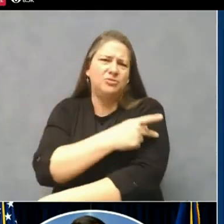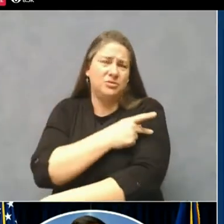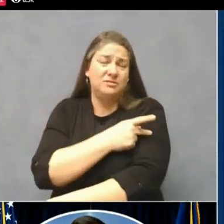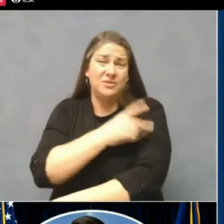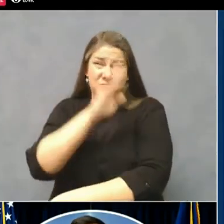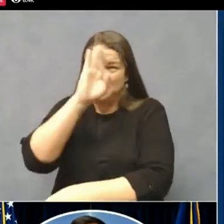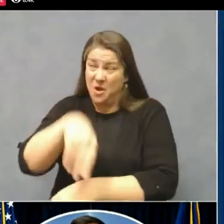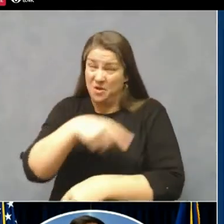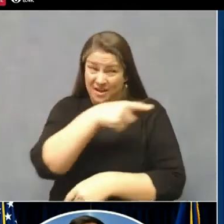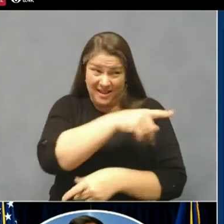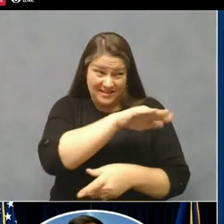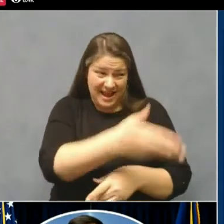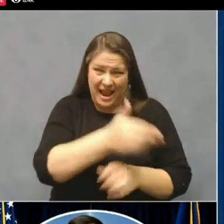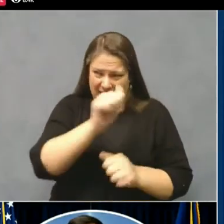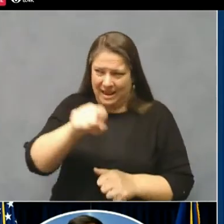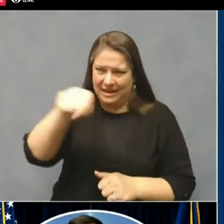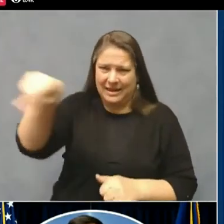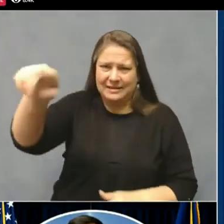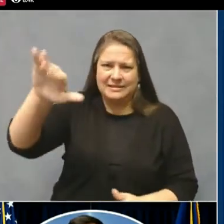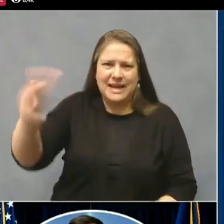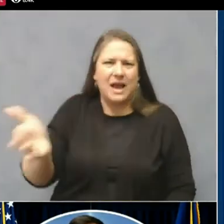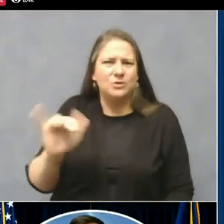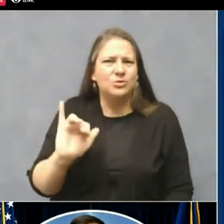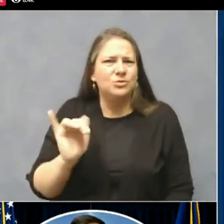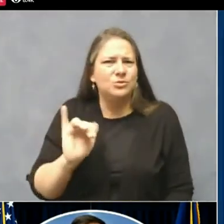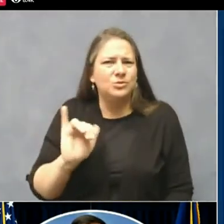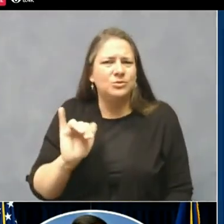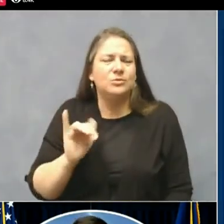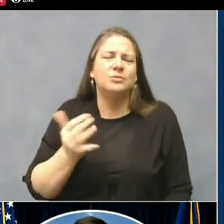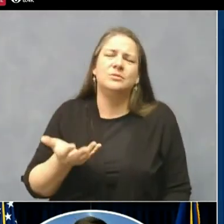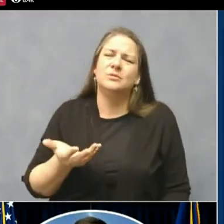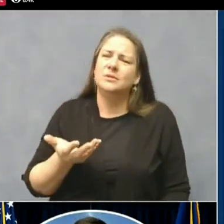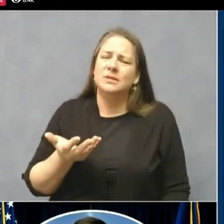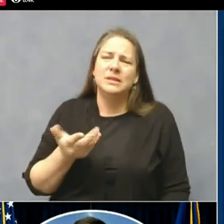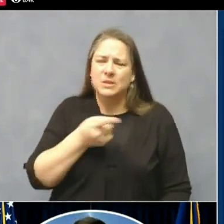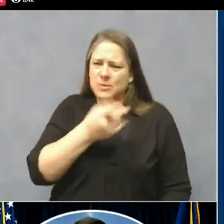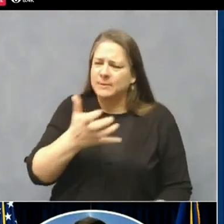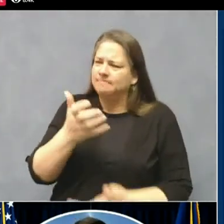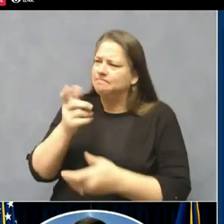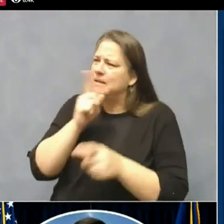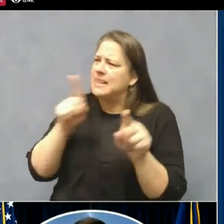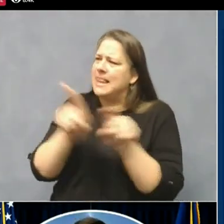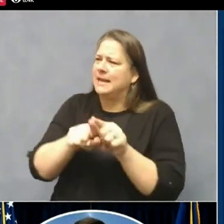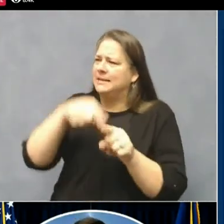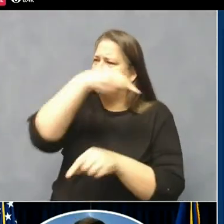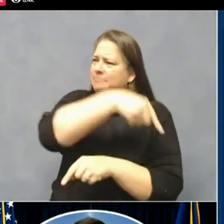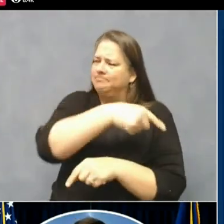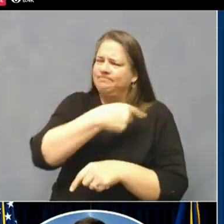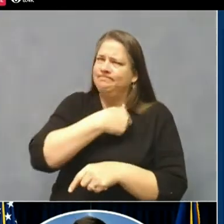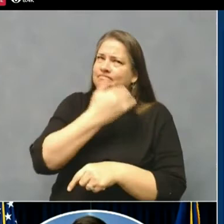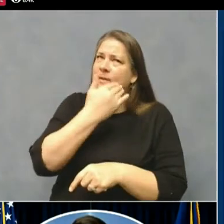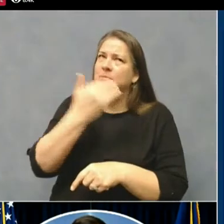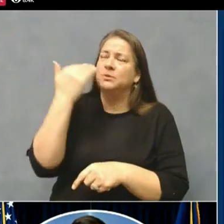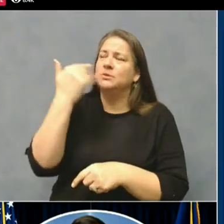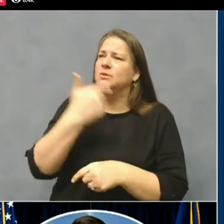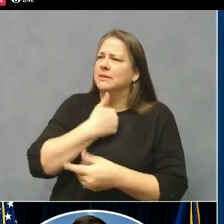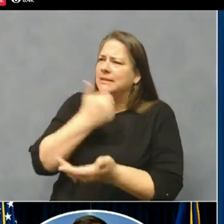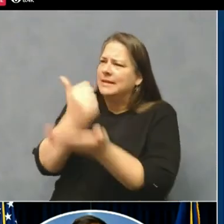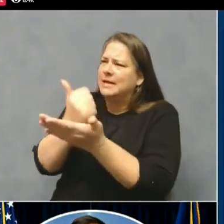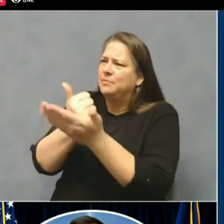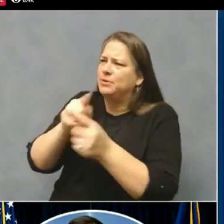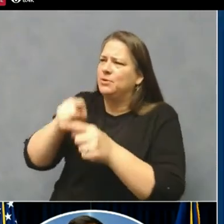also living his example of being there to help those that are in need. To Michael's